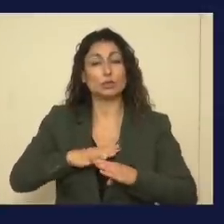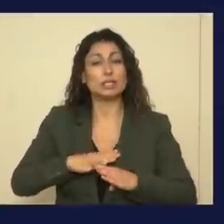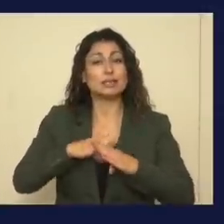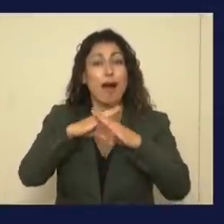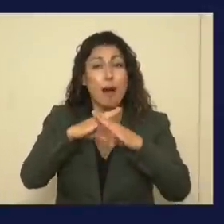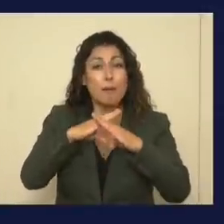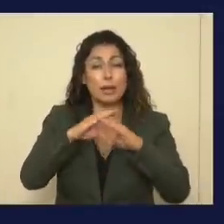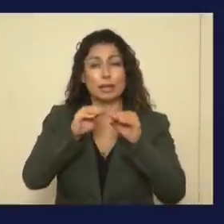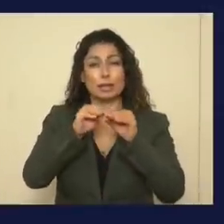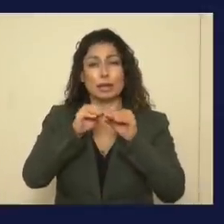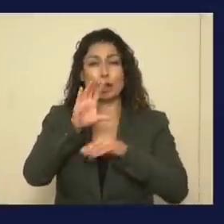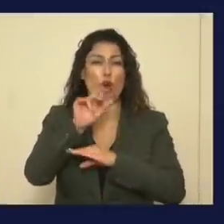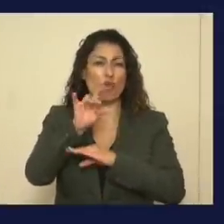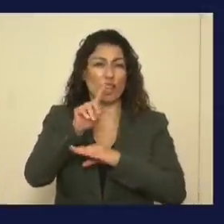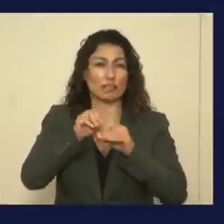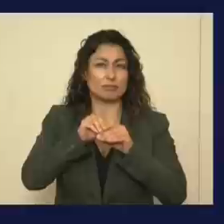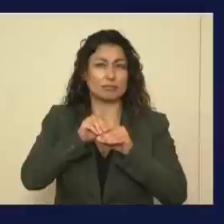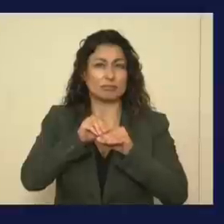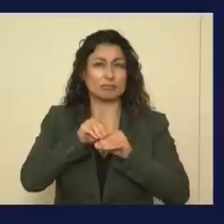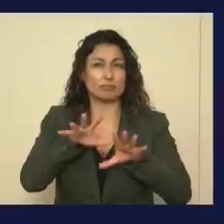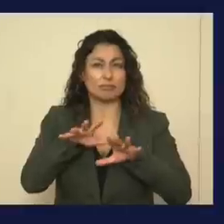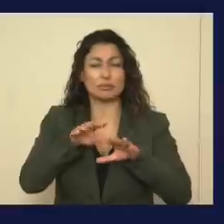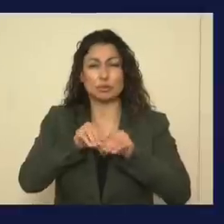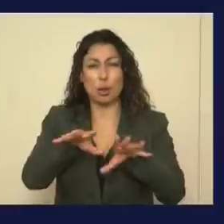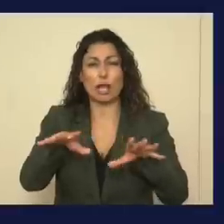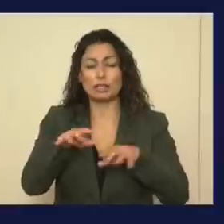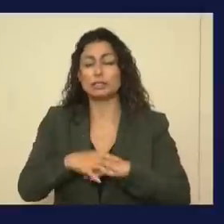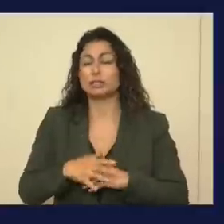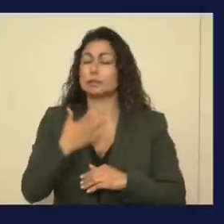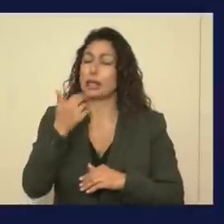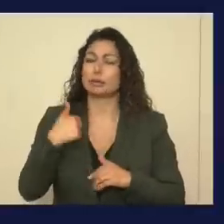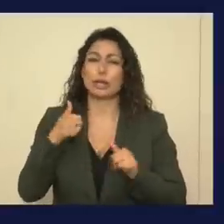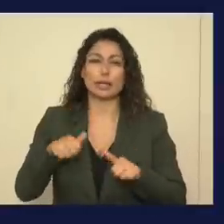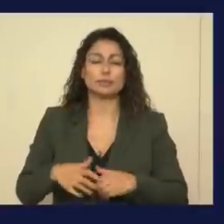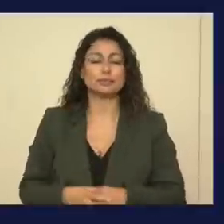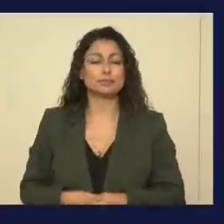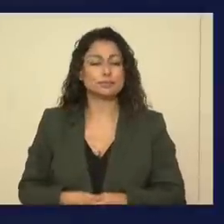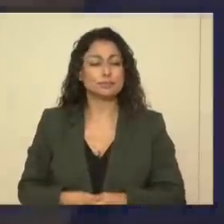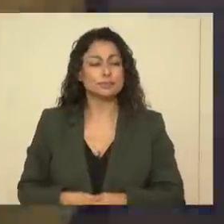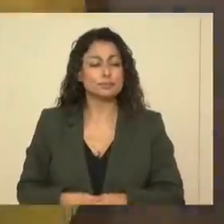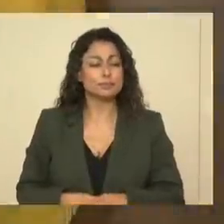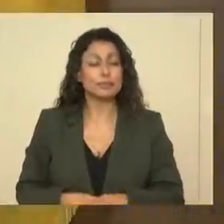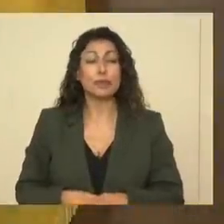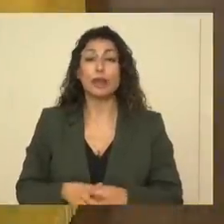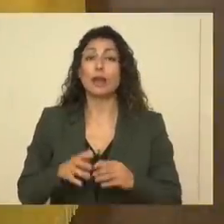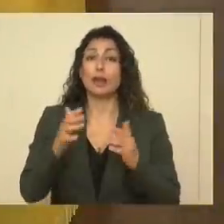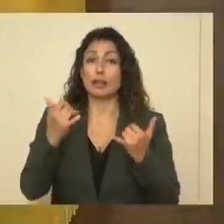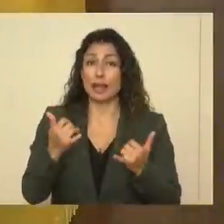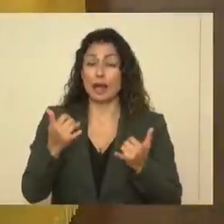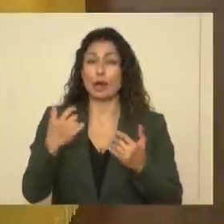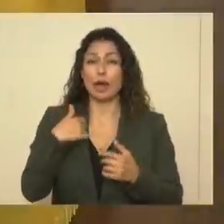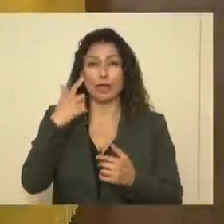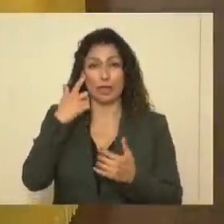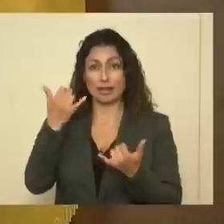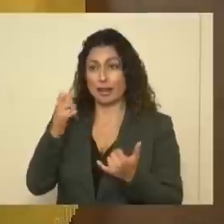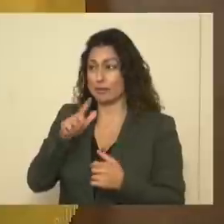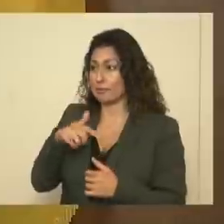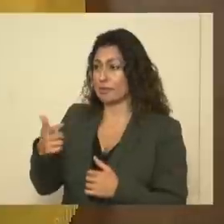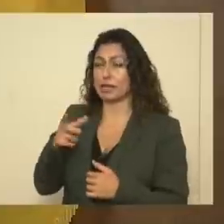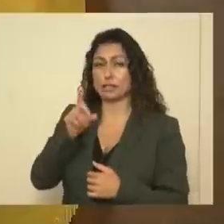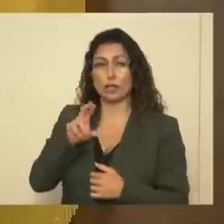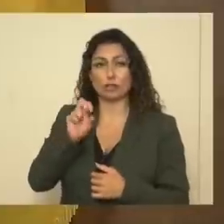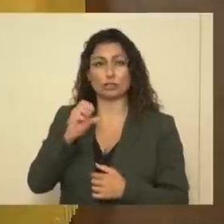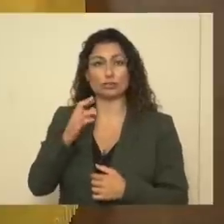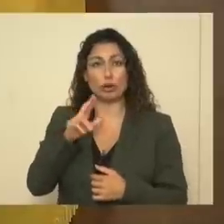spread of COVID to the highest degree that we can. With that, I think we're going to go to Dr. Scraise next,